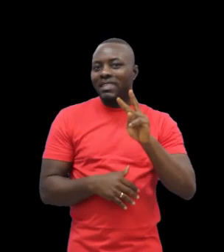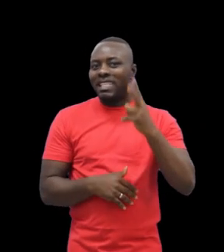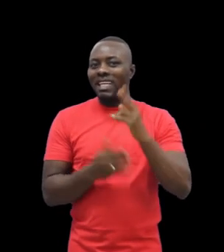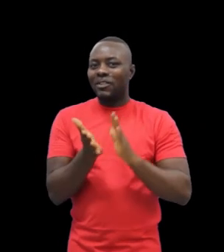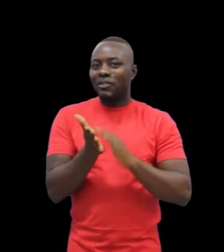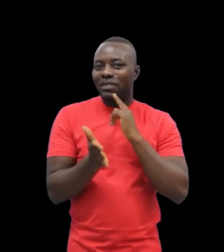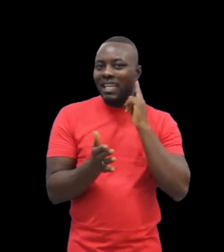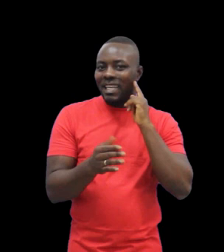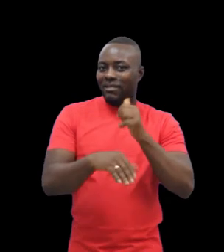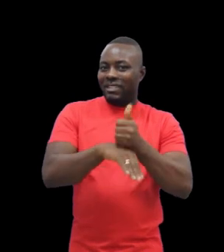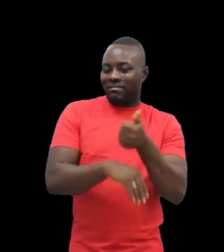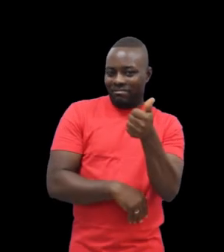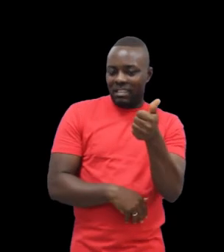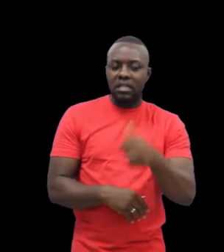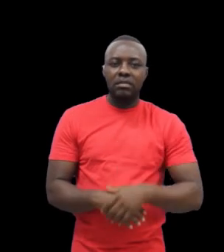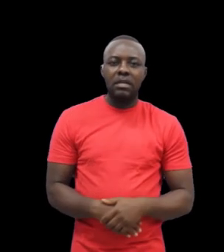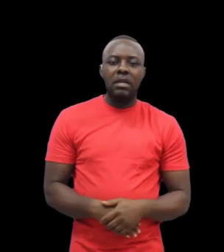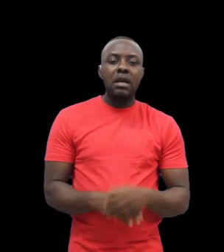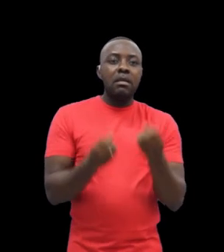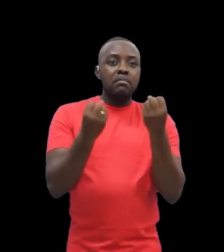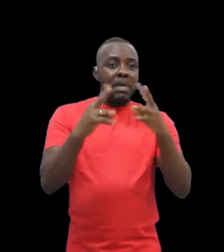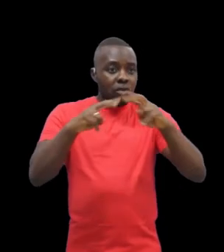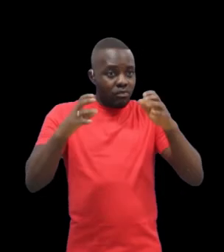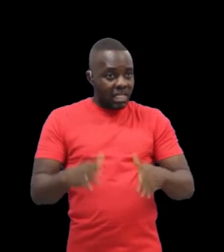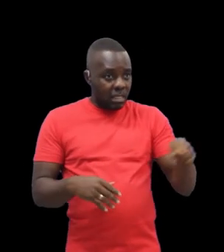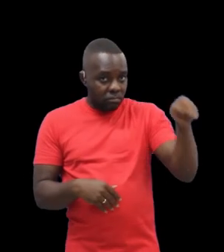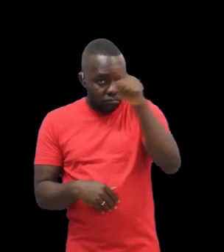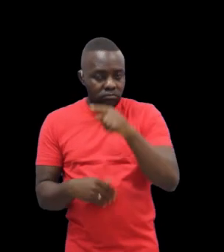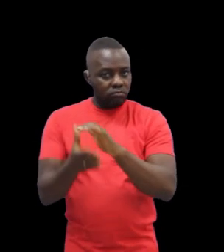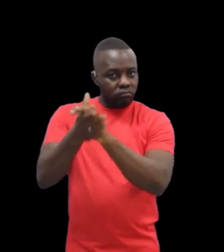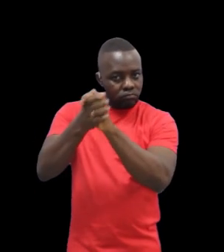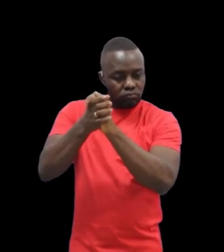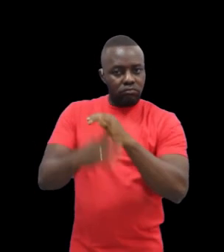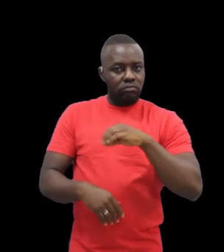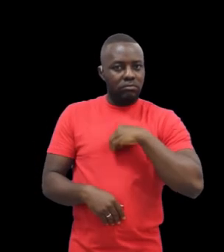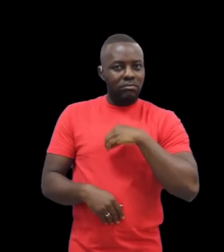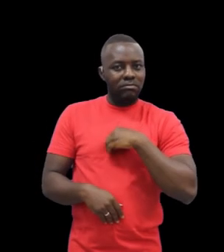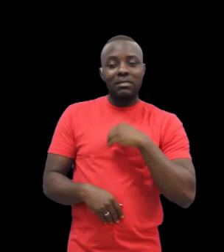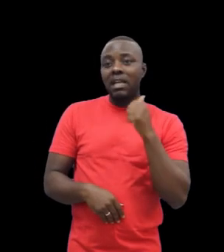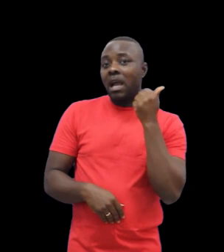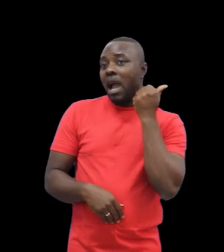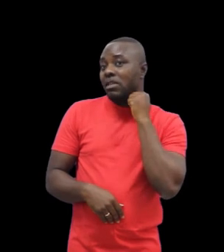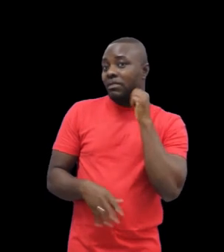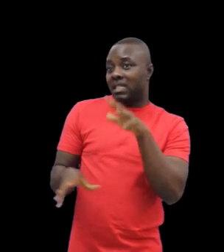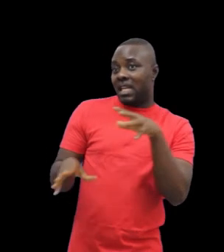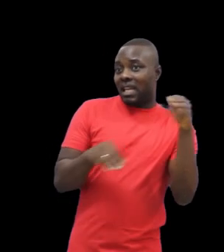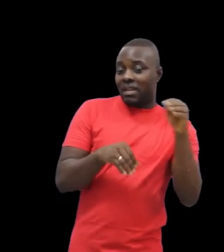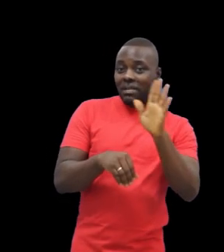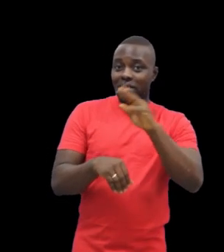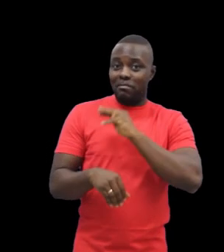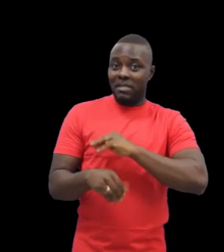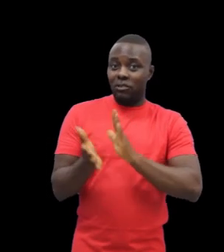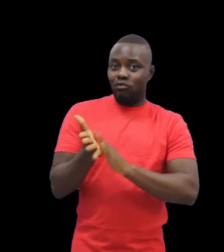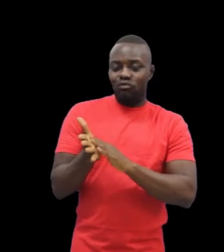Deaf, Ghana Second Deaf School. Scholars widely credits Dr. Oklu with helping to establish and sustain Ghana Mission School for the